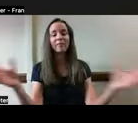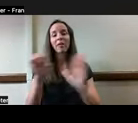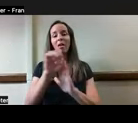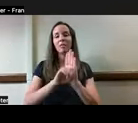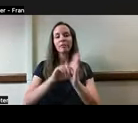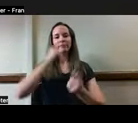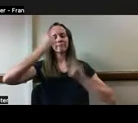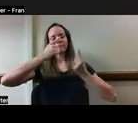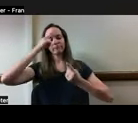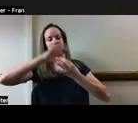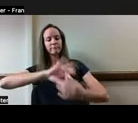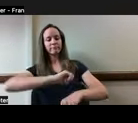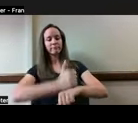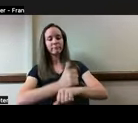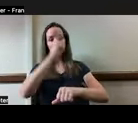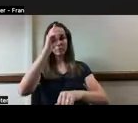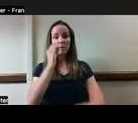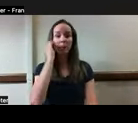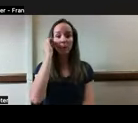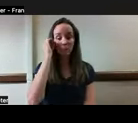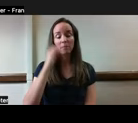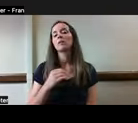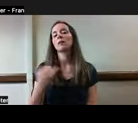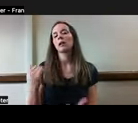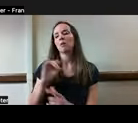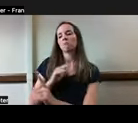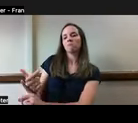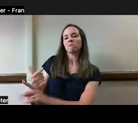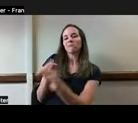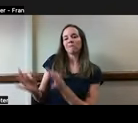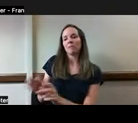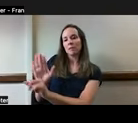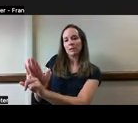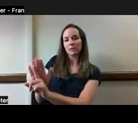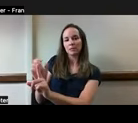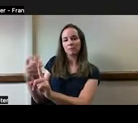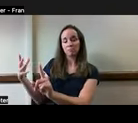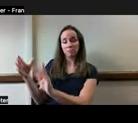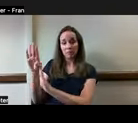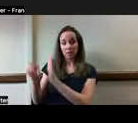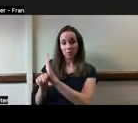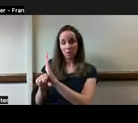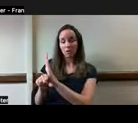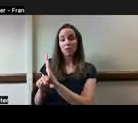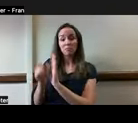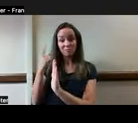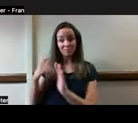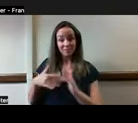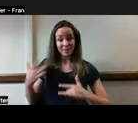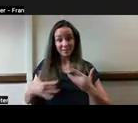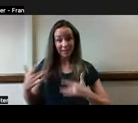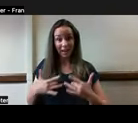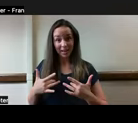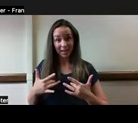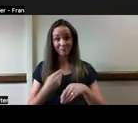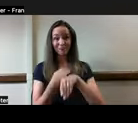provision. And I will let him share a little bit more about his background, but we are excited to welcome you virtually